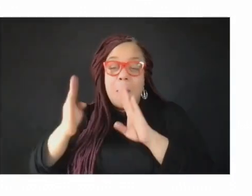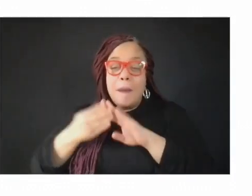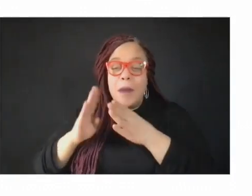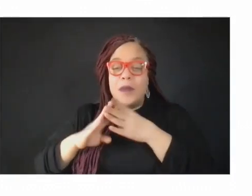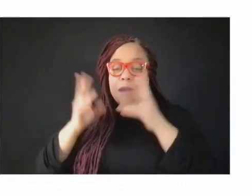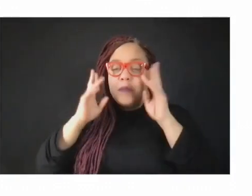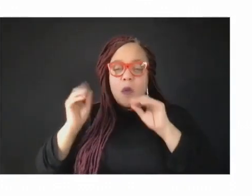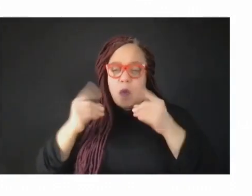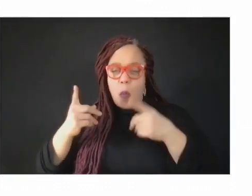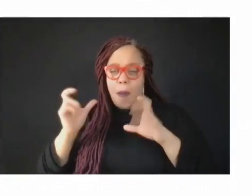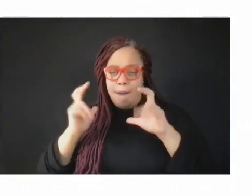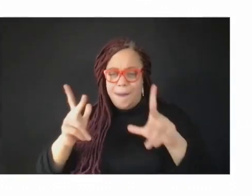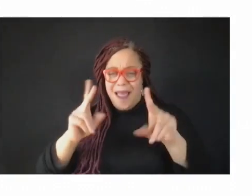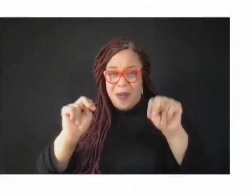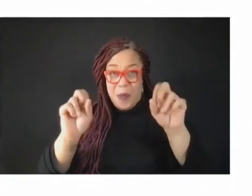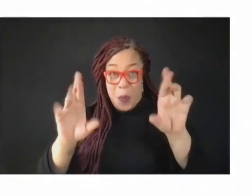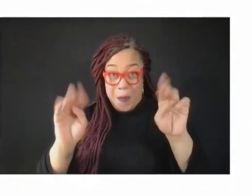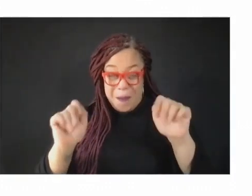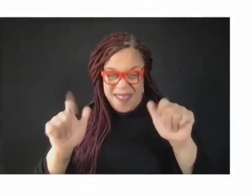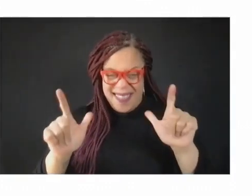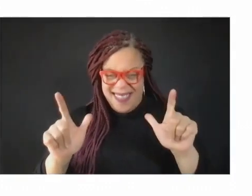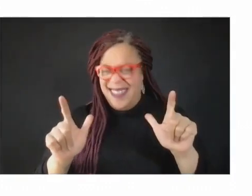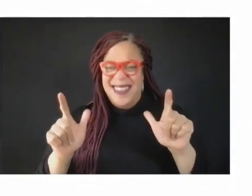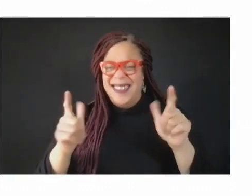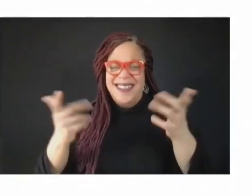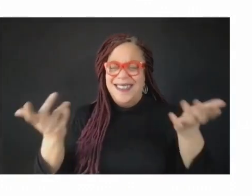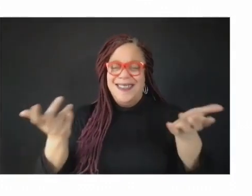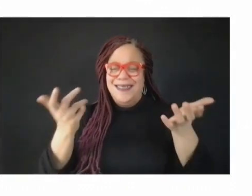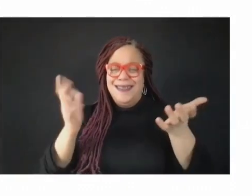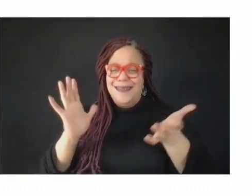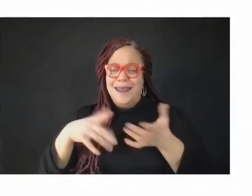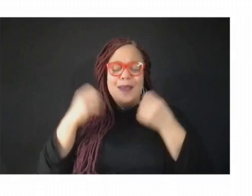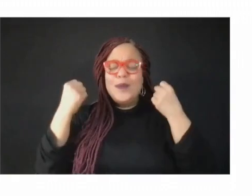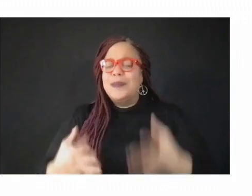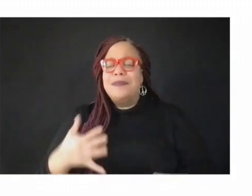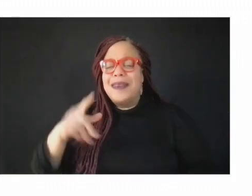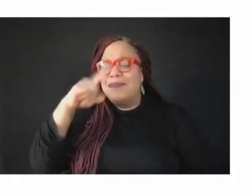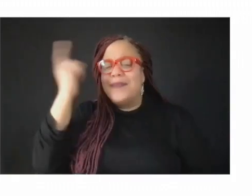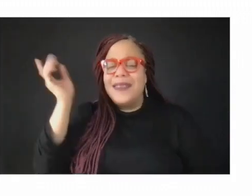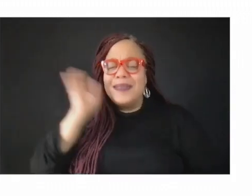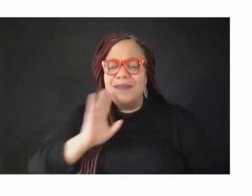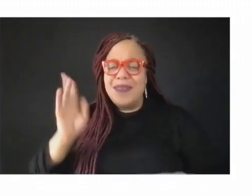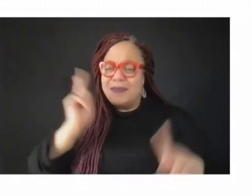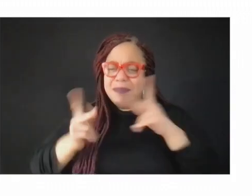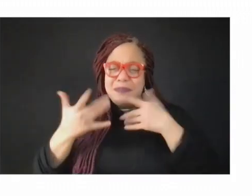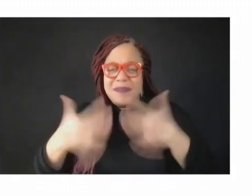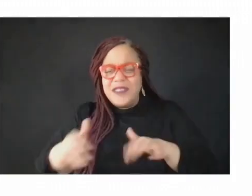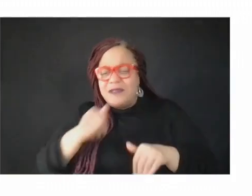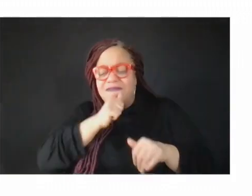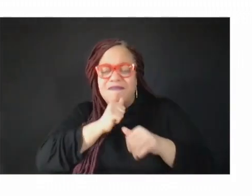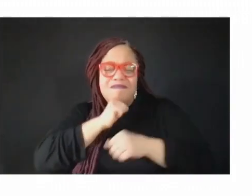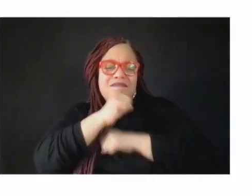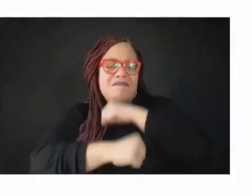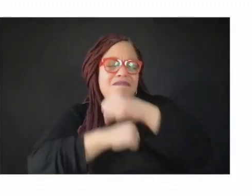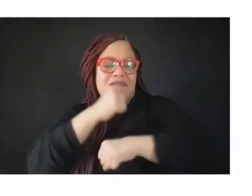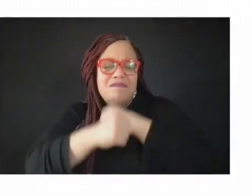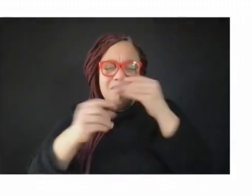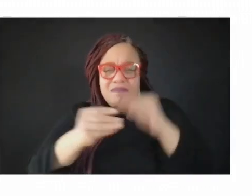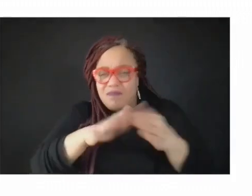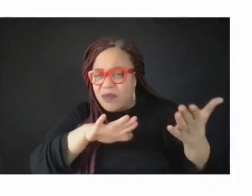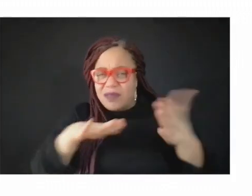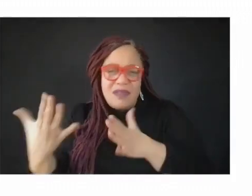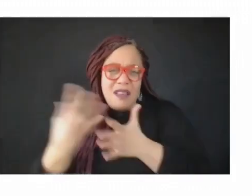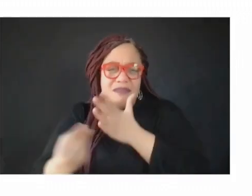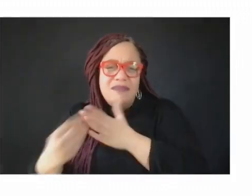far too many black and brown people live sicker and die younger. That's what I hope our conversation is going to be about, to sustain the